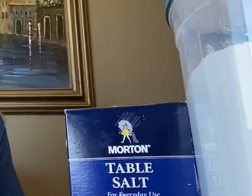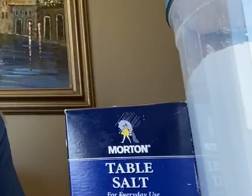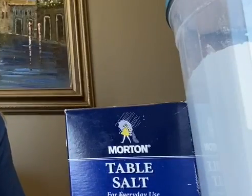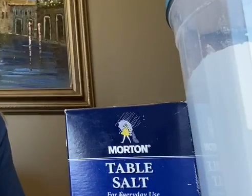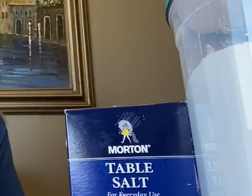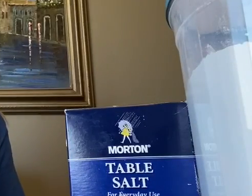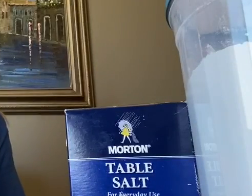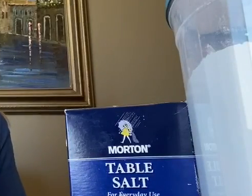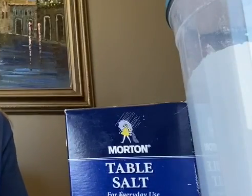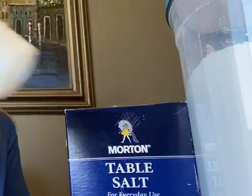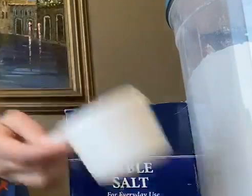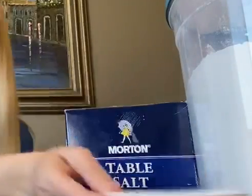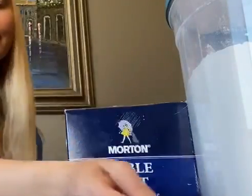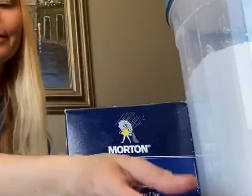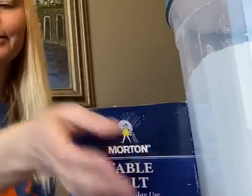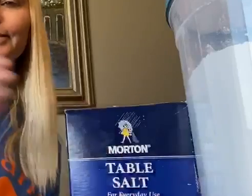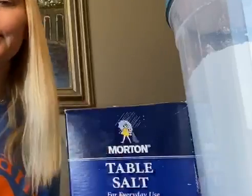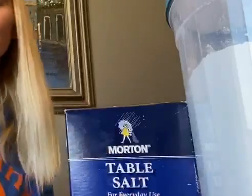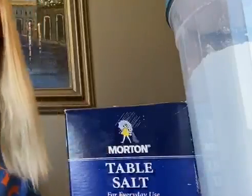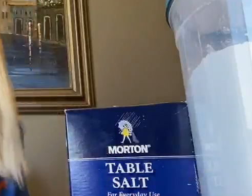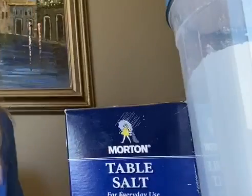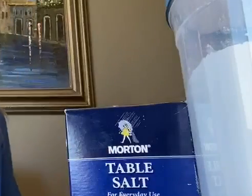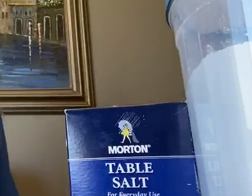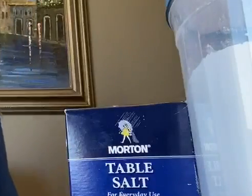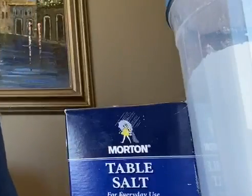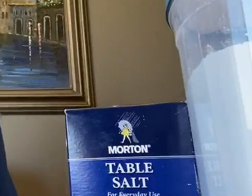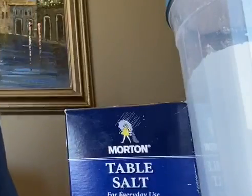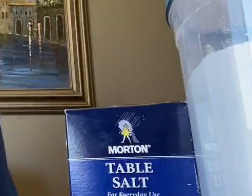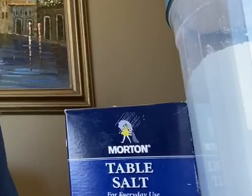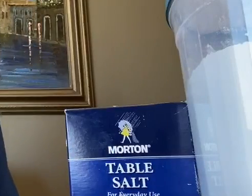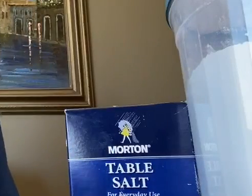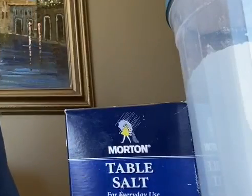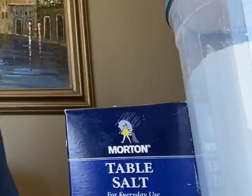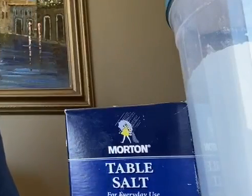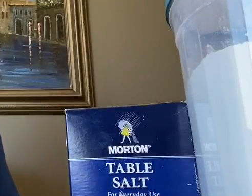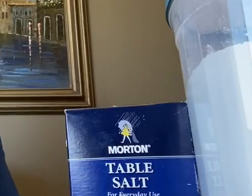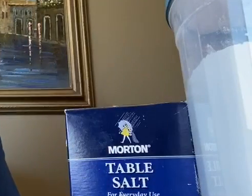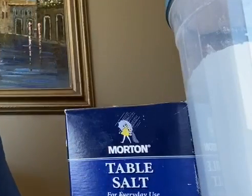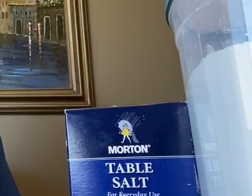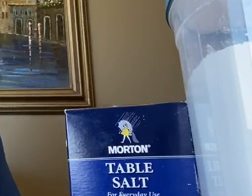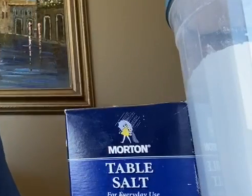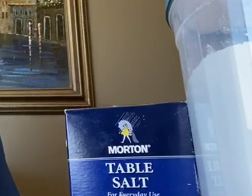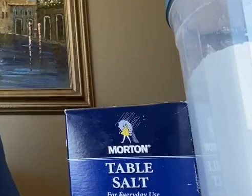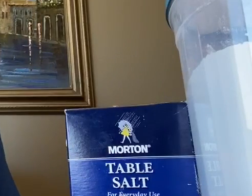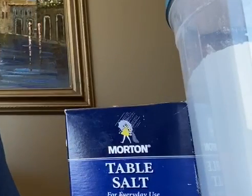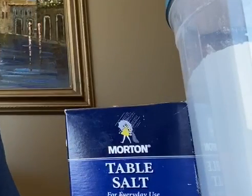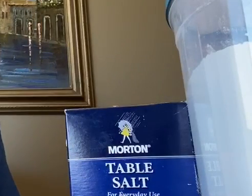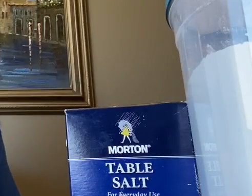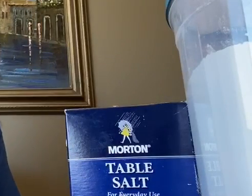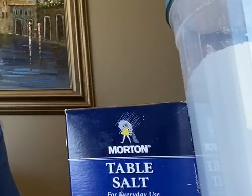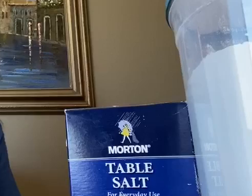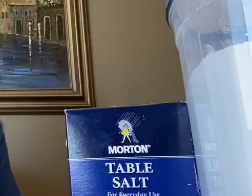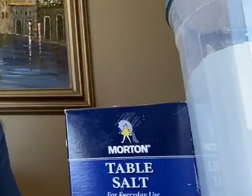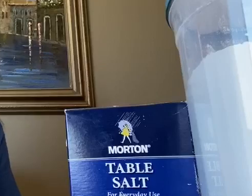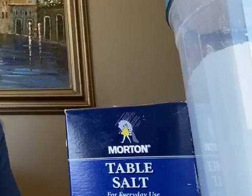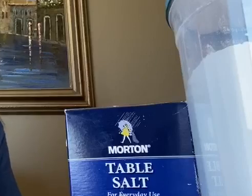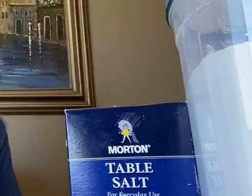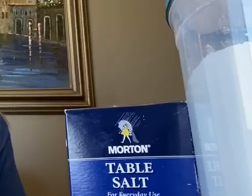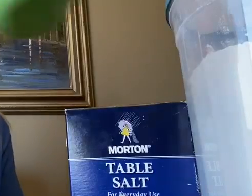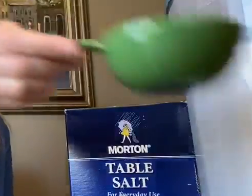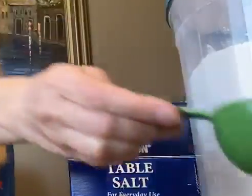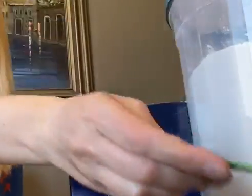flour, a half a cup of water,